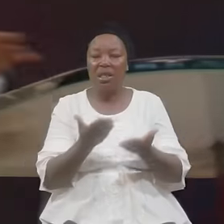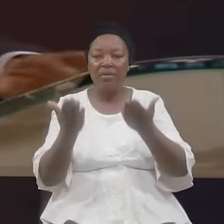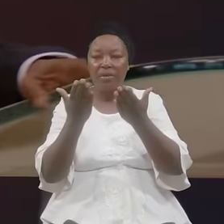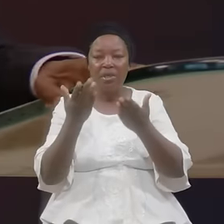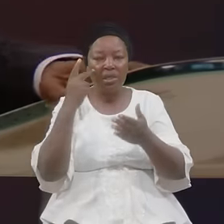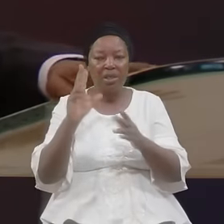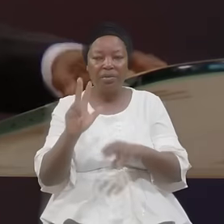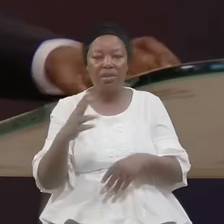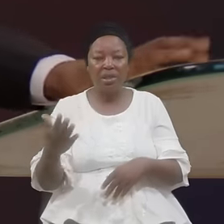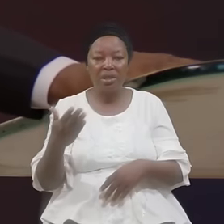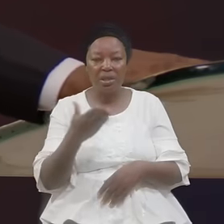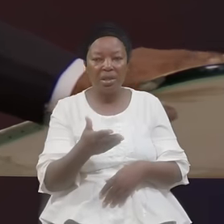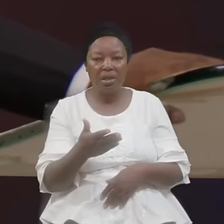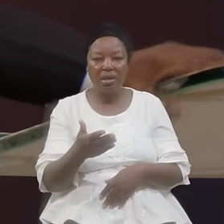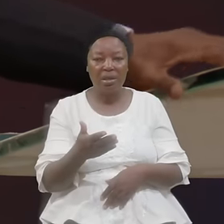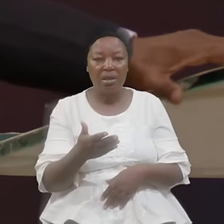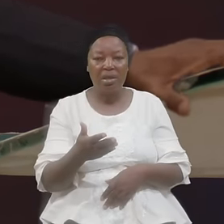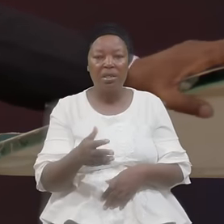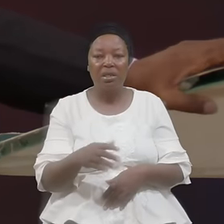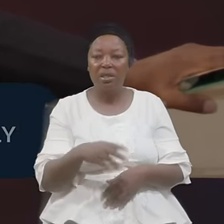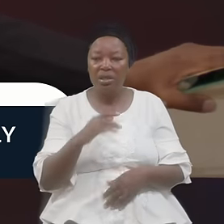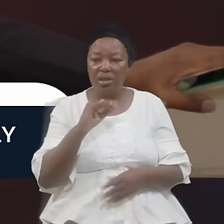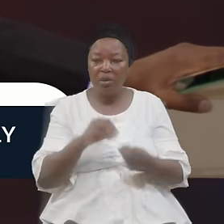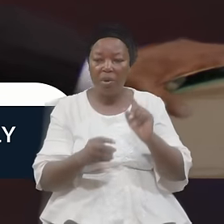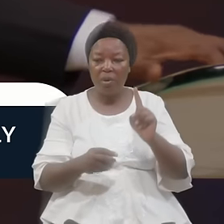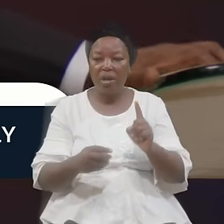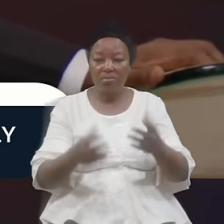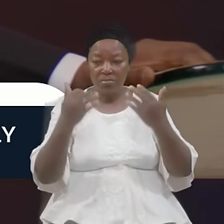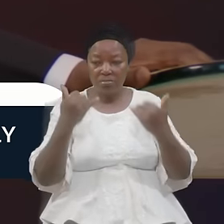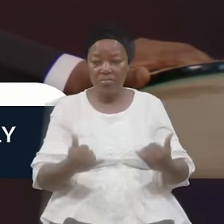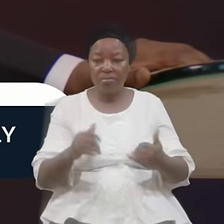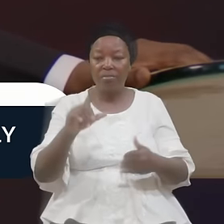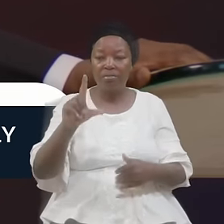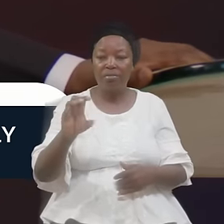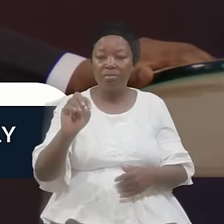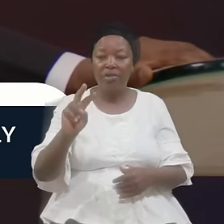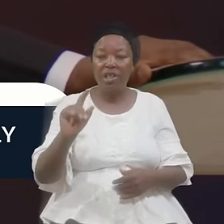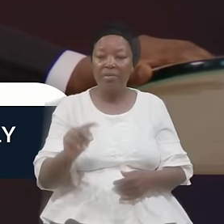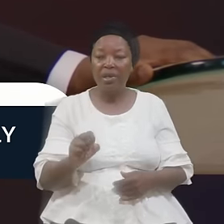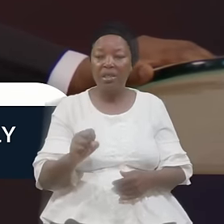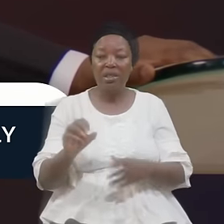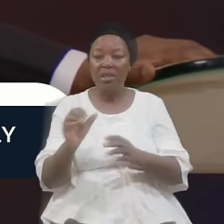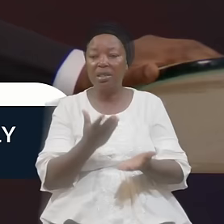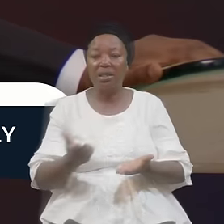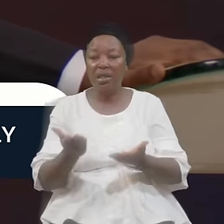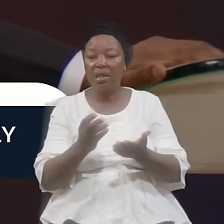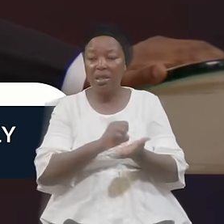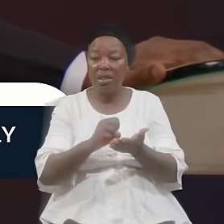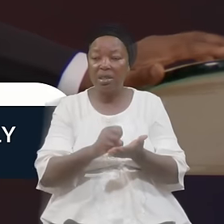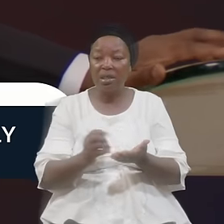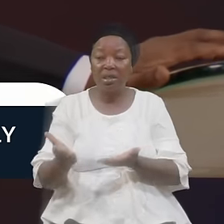Contemporary Levites Sacrificially Seeking Souls